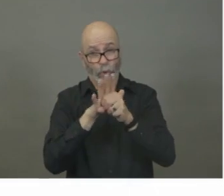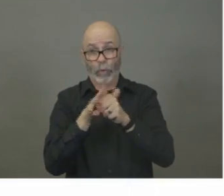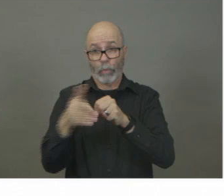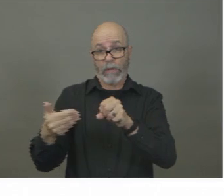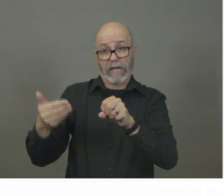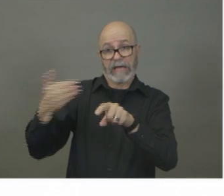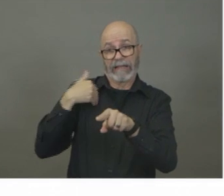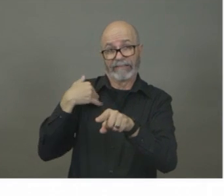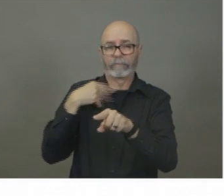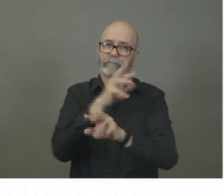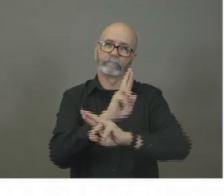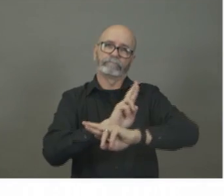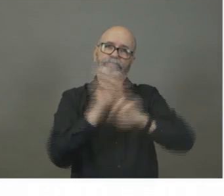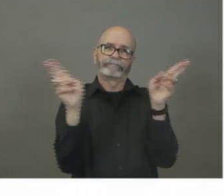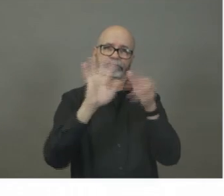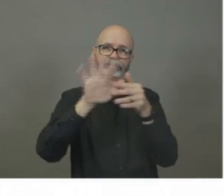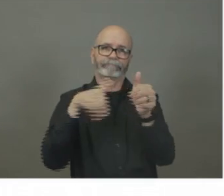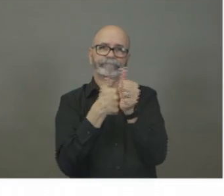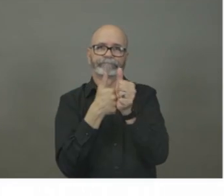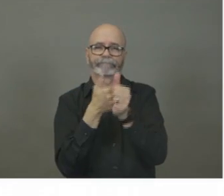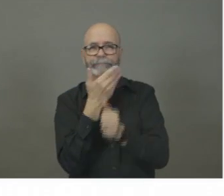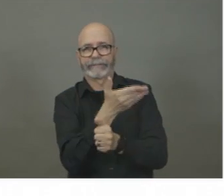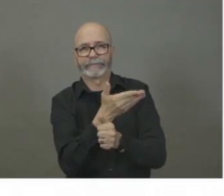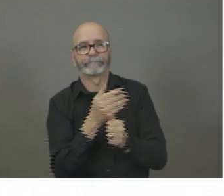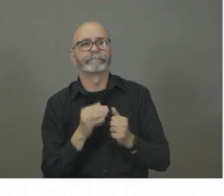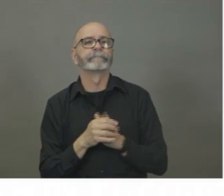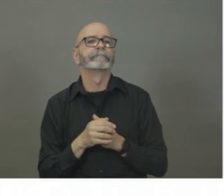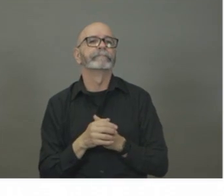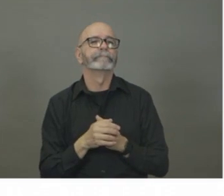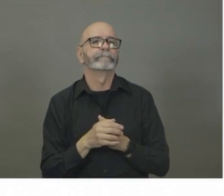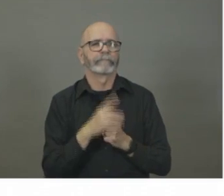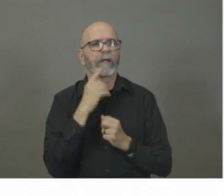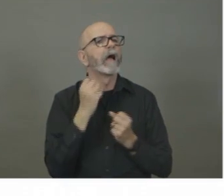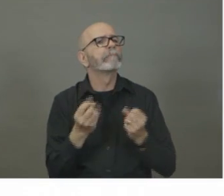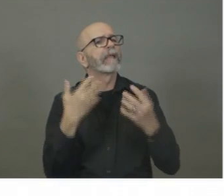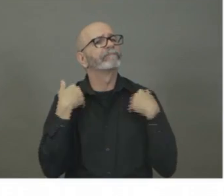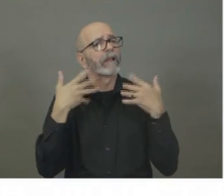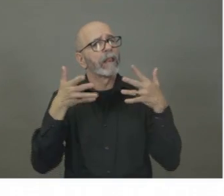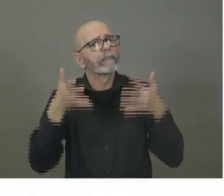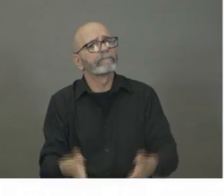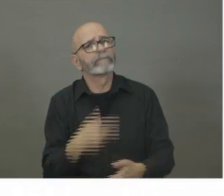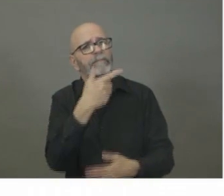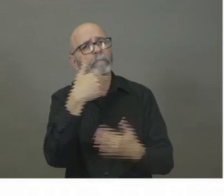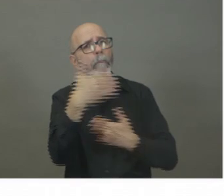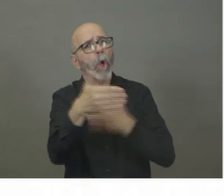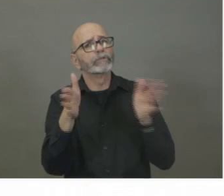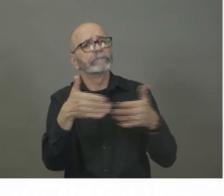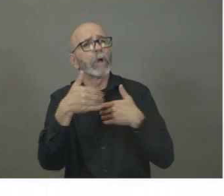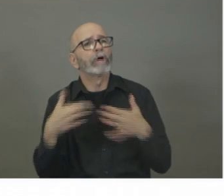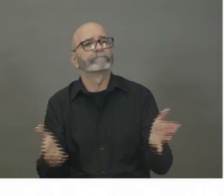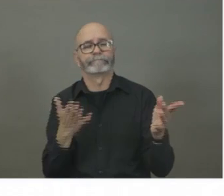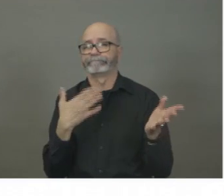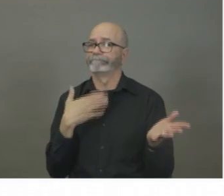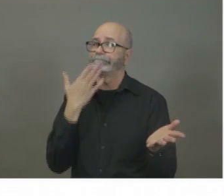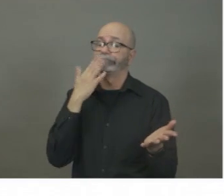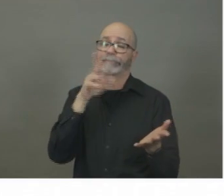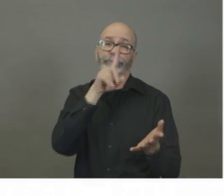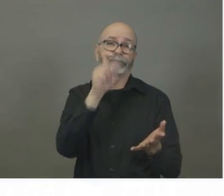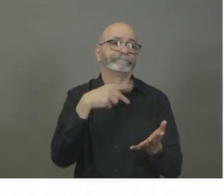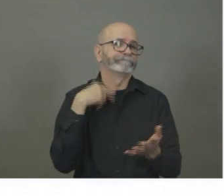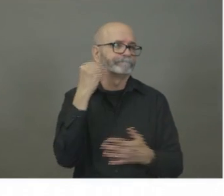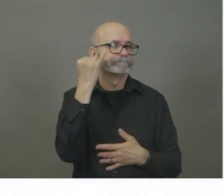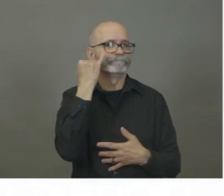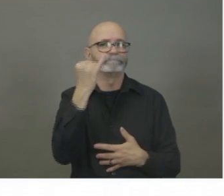many of those that you are using do you have and are, is it enough? That information I, I don't have. That would be a logistics, uh, uh,